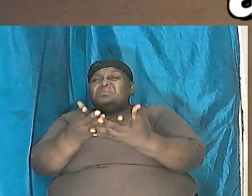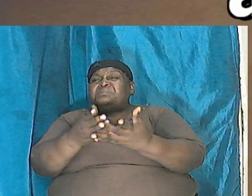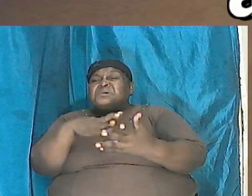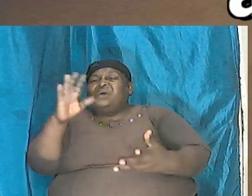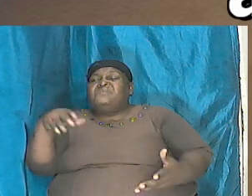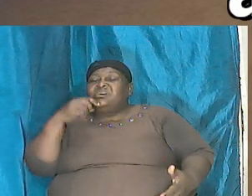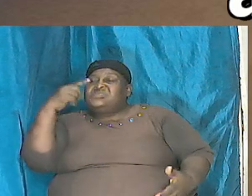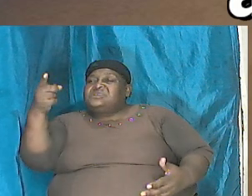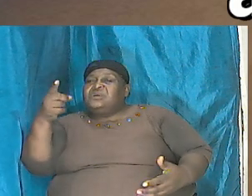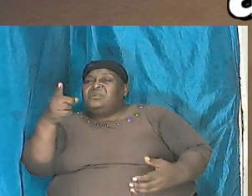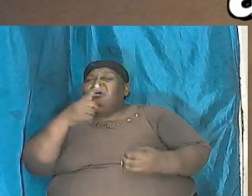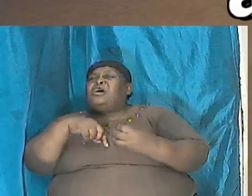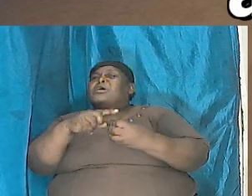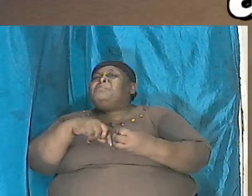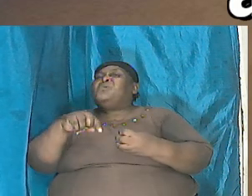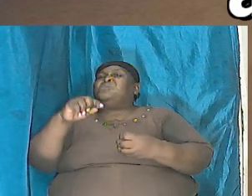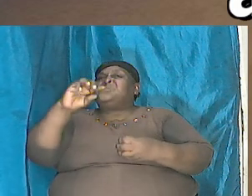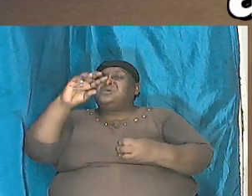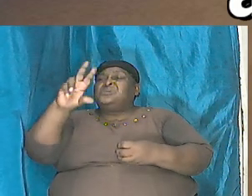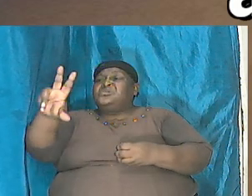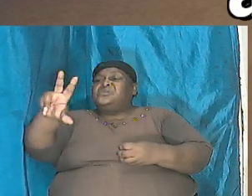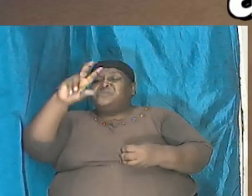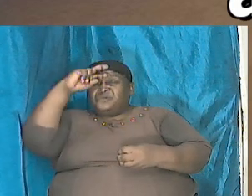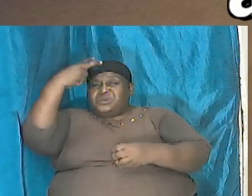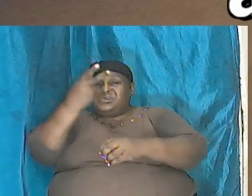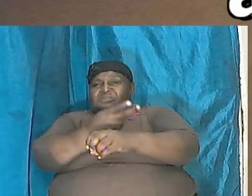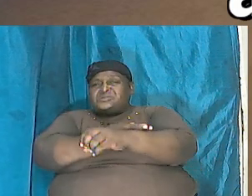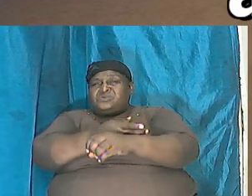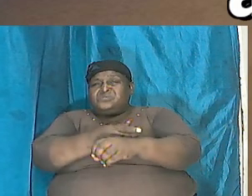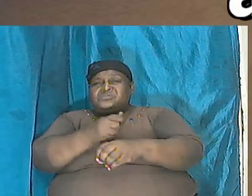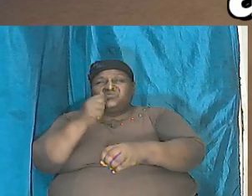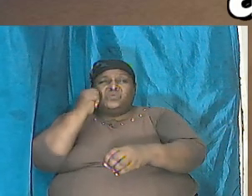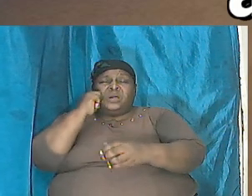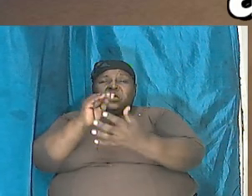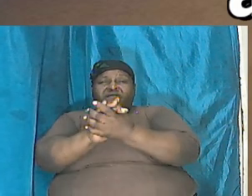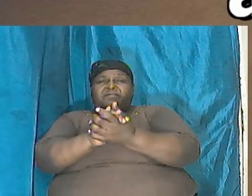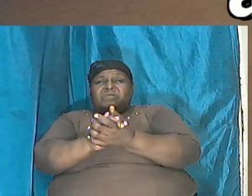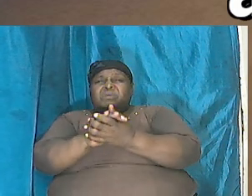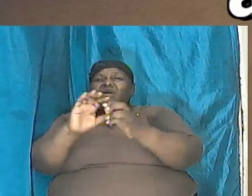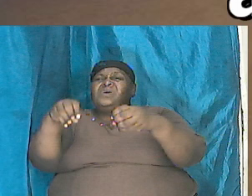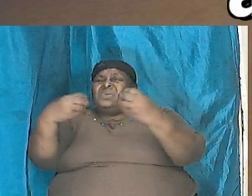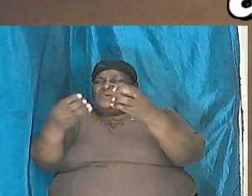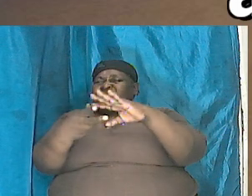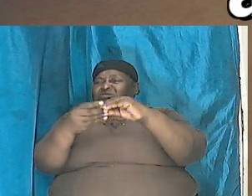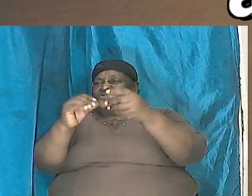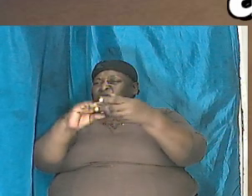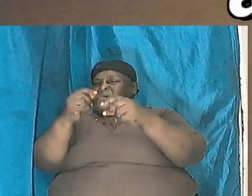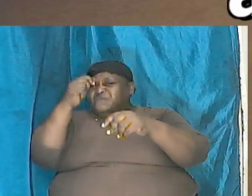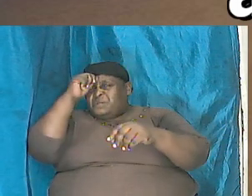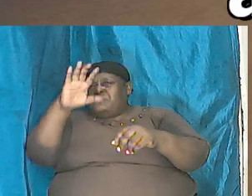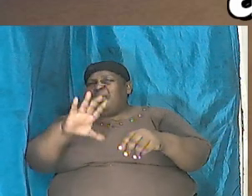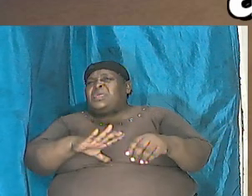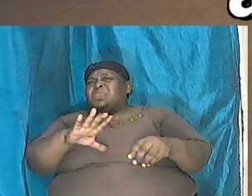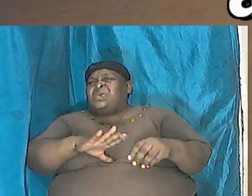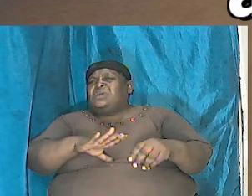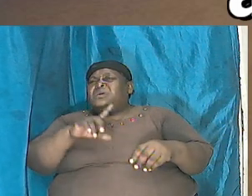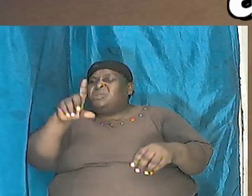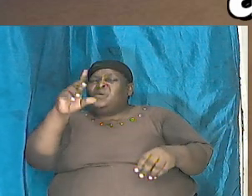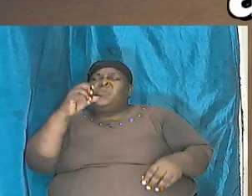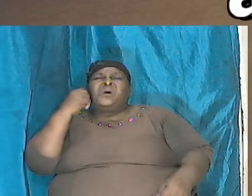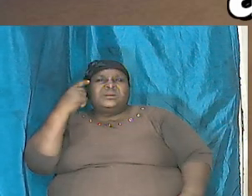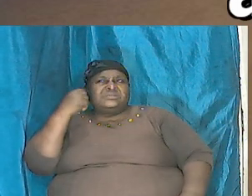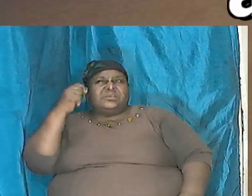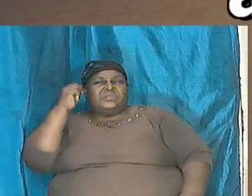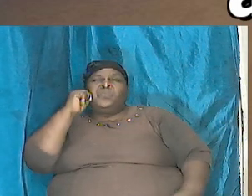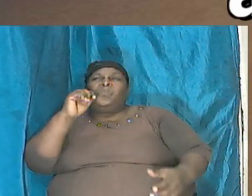you know how the Bible describes ladies it kind of gives the story of the men and you will have to understand that the wives had to be a